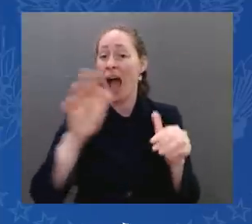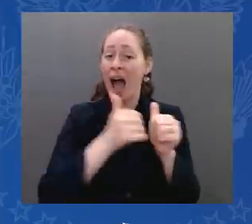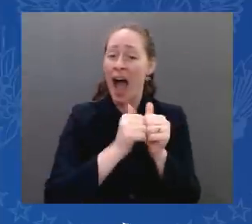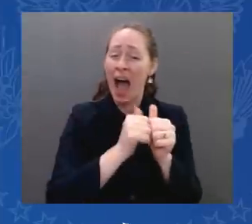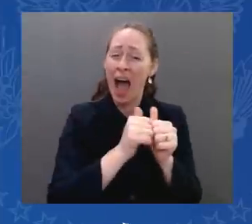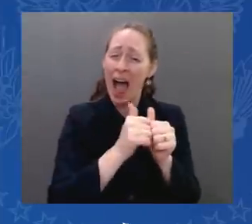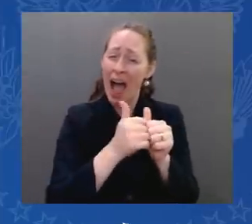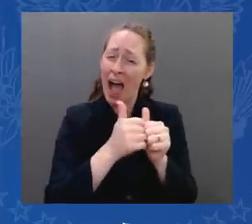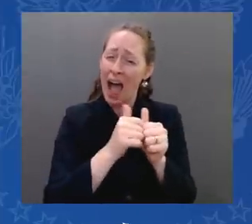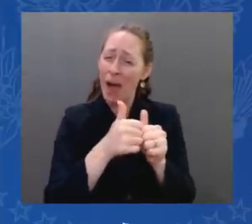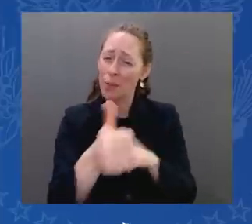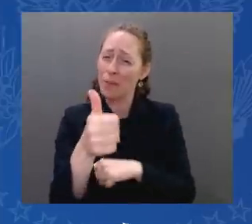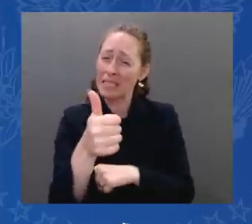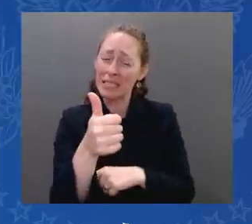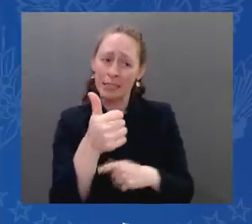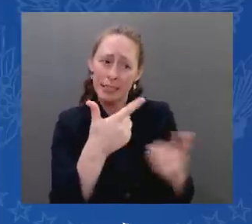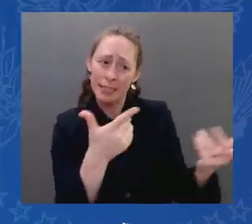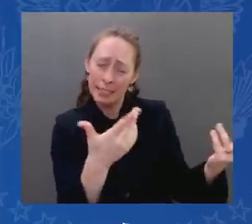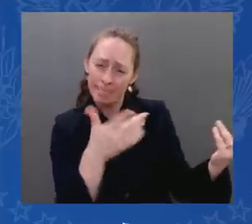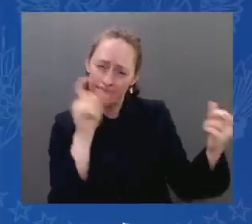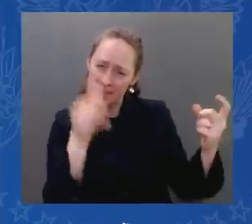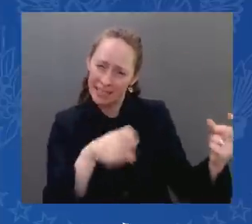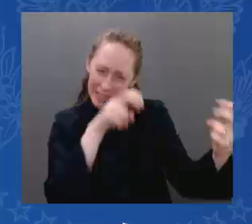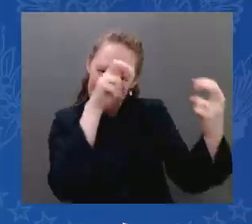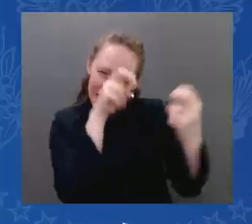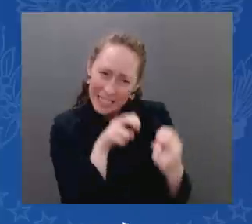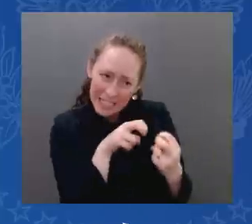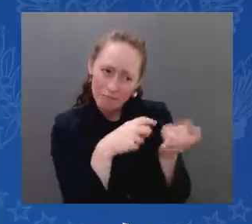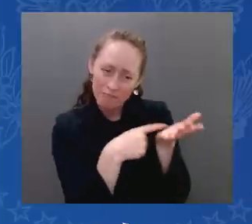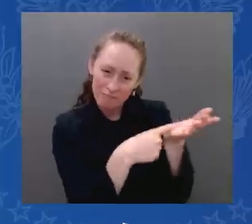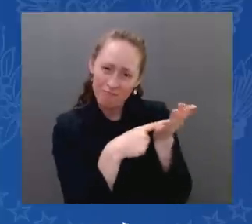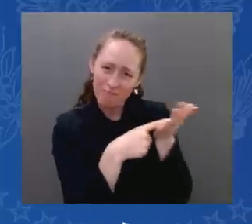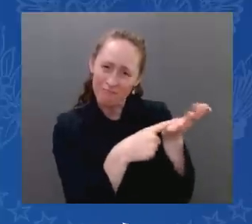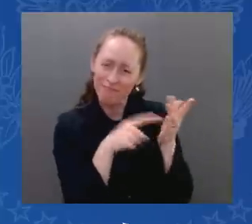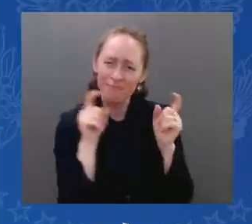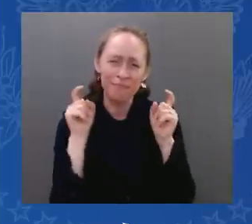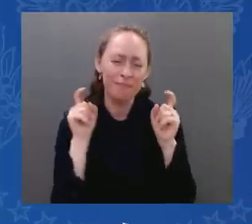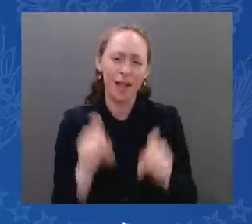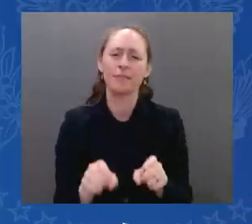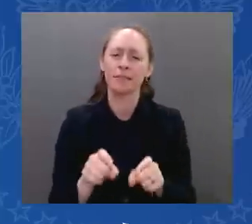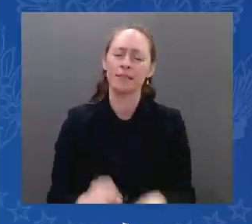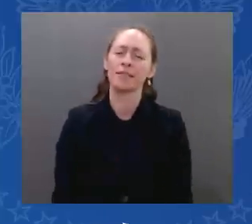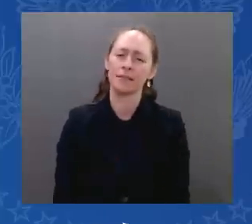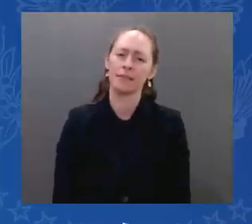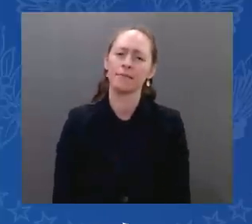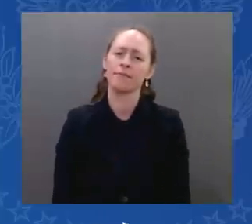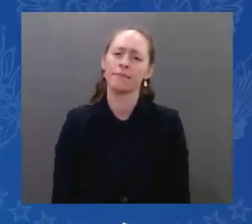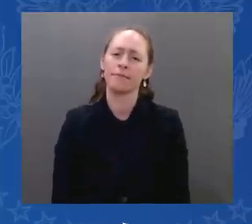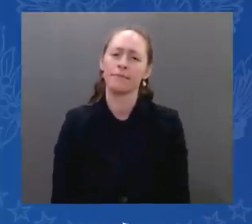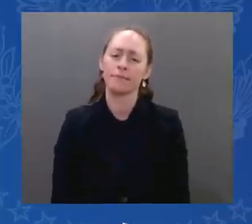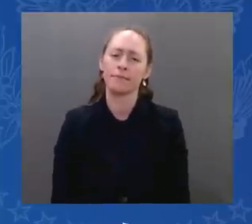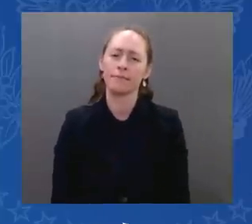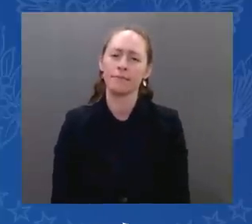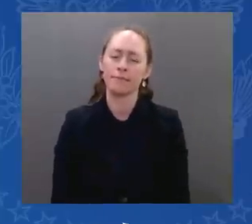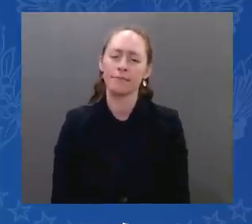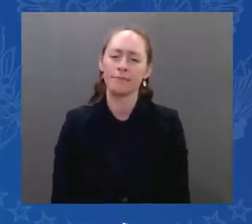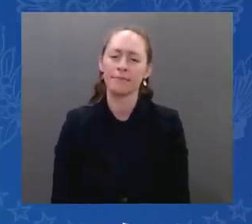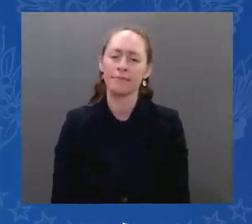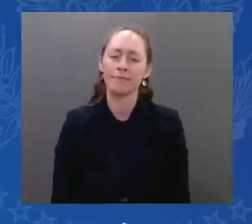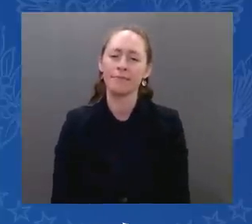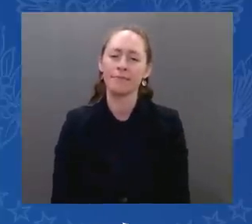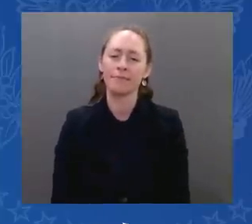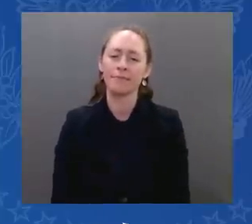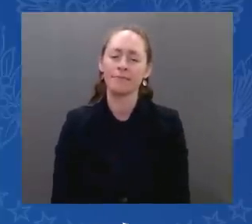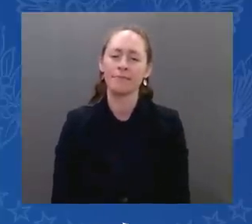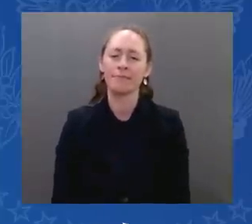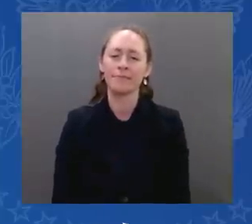Iran throughout the region, including support for terrorism, ballistic missile program that continues, and the proliferation of weapons to terrorists